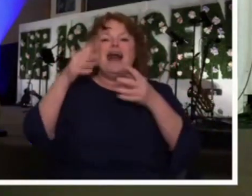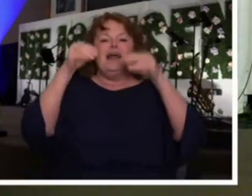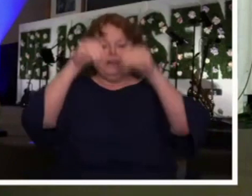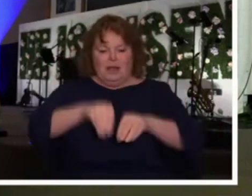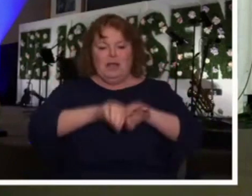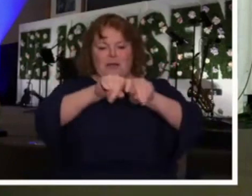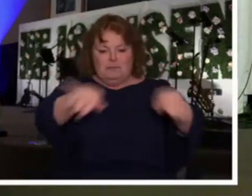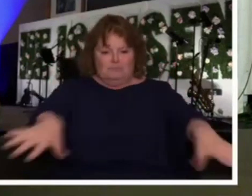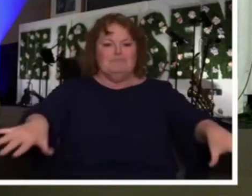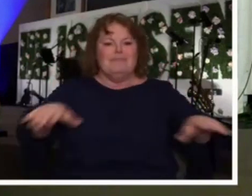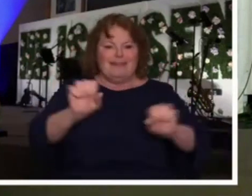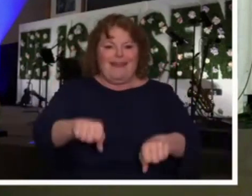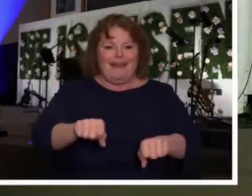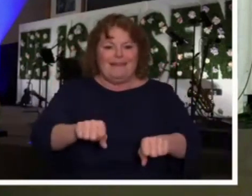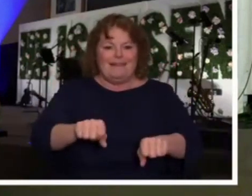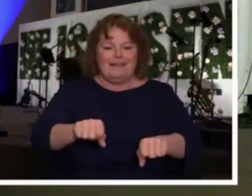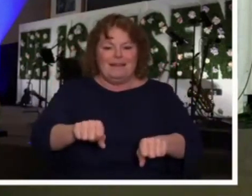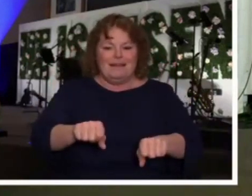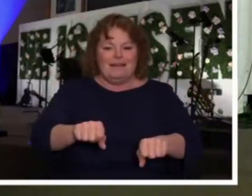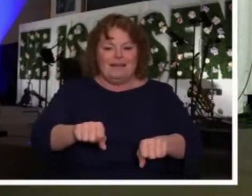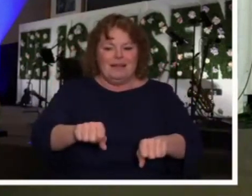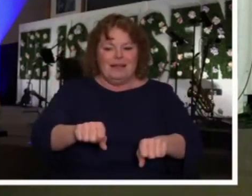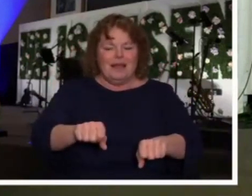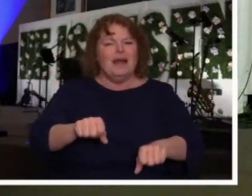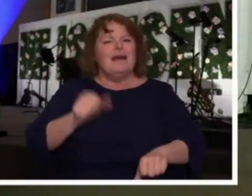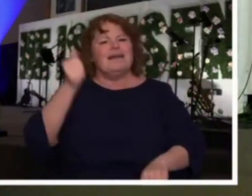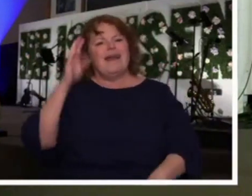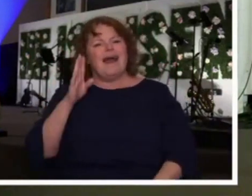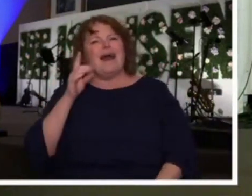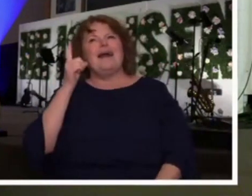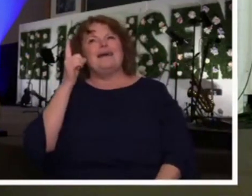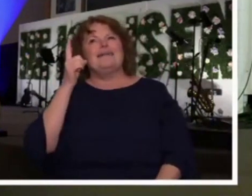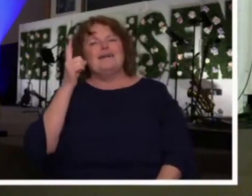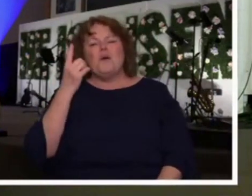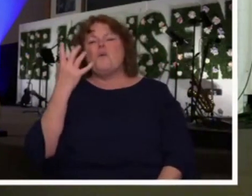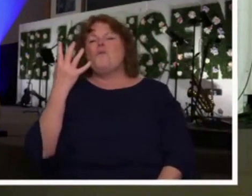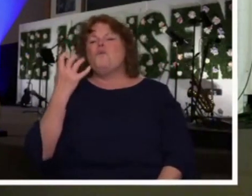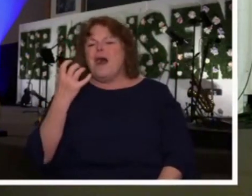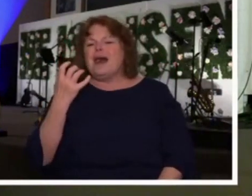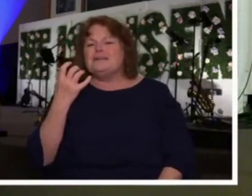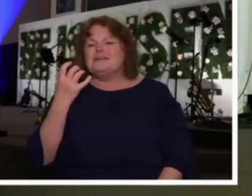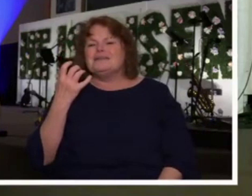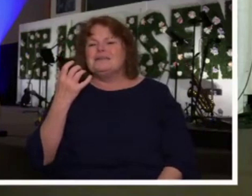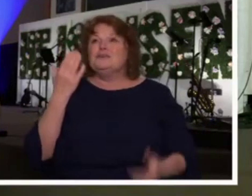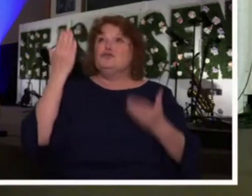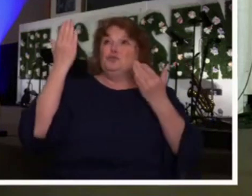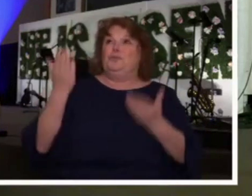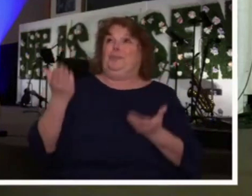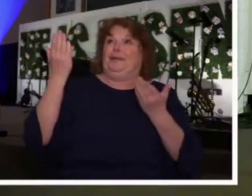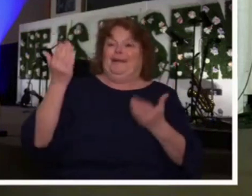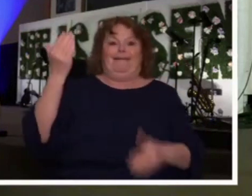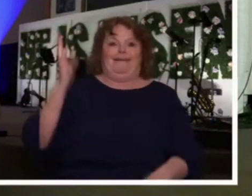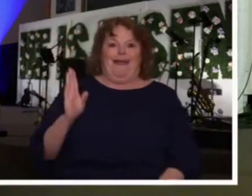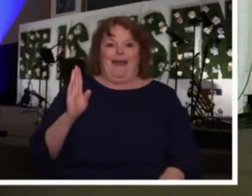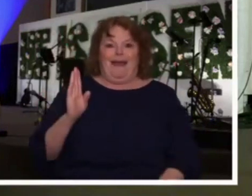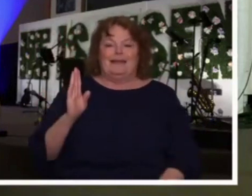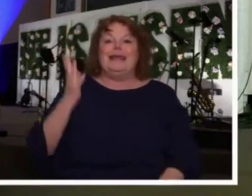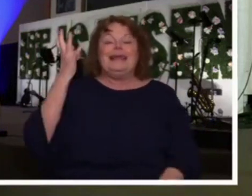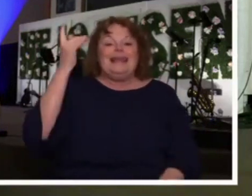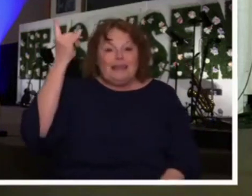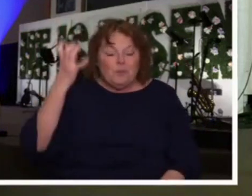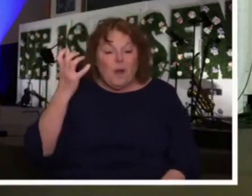But sometimes God enjoys being God, and He wants to be Lord over all of you and all that you do.